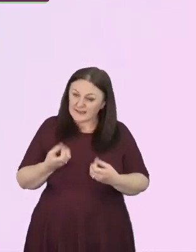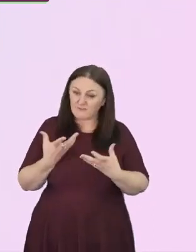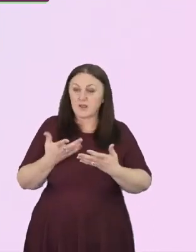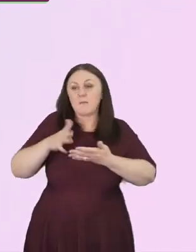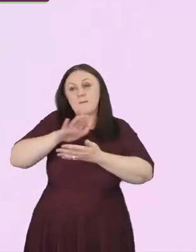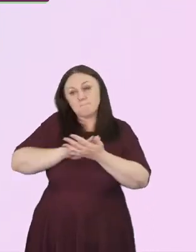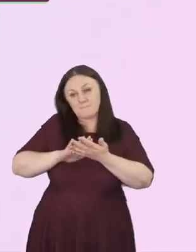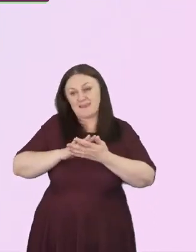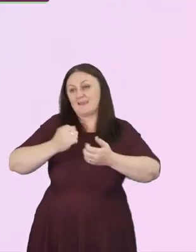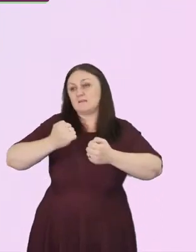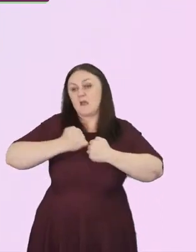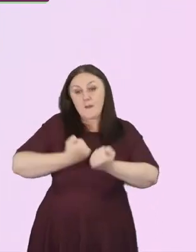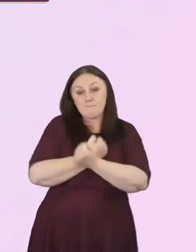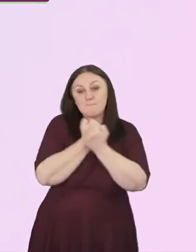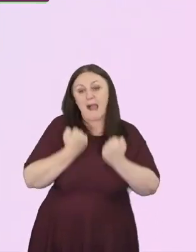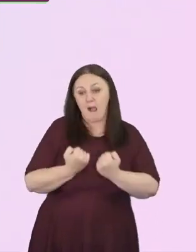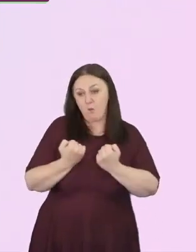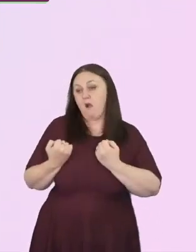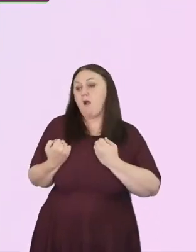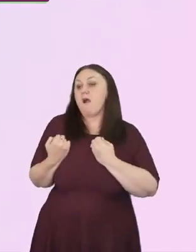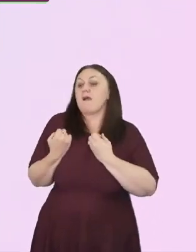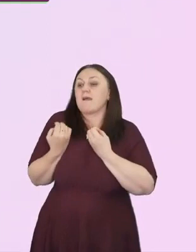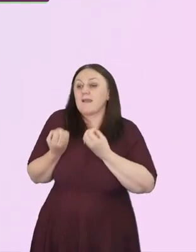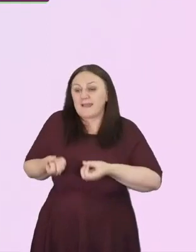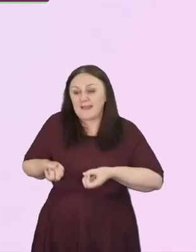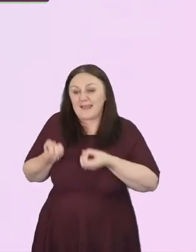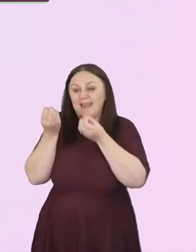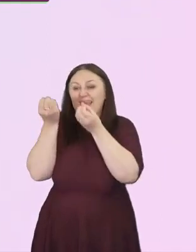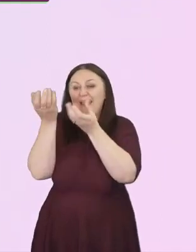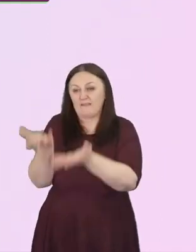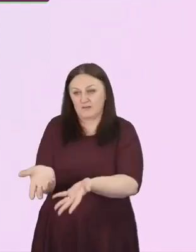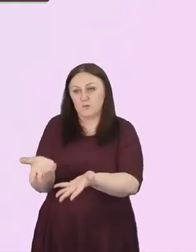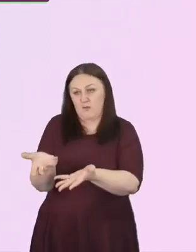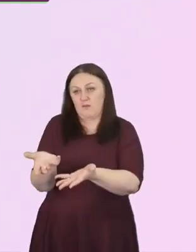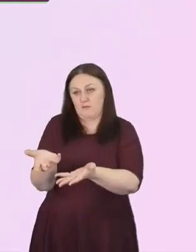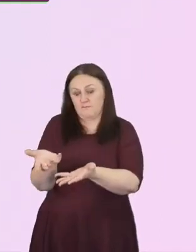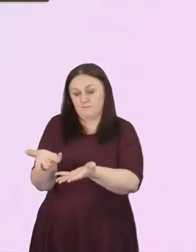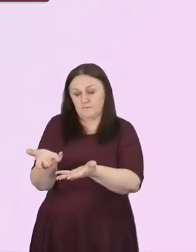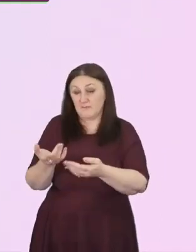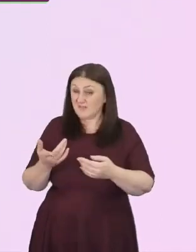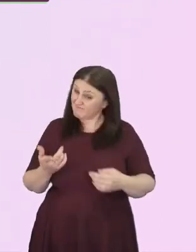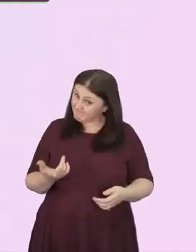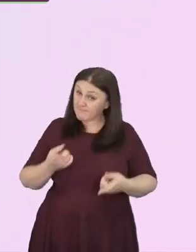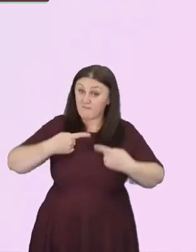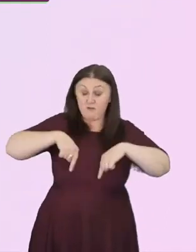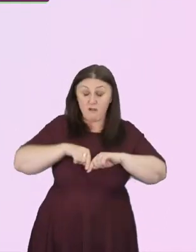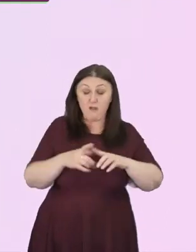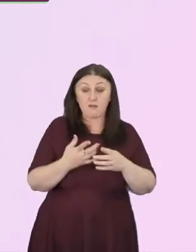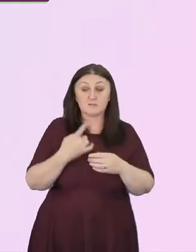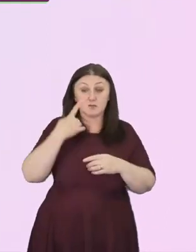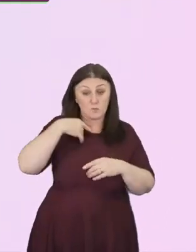prepared to give way. This can be a hard one for us as white people. There needs to be meaningful